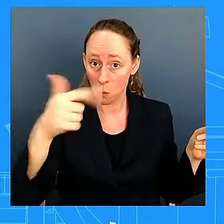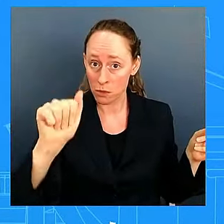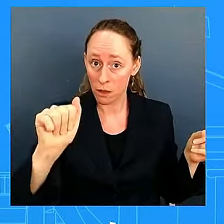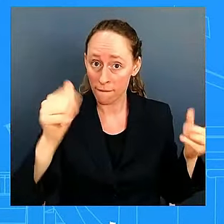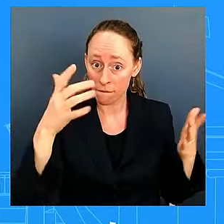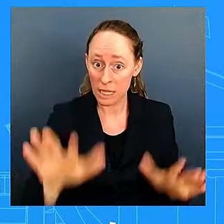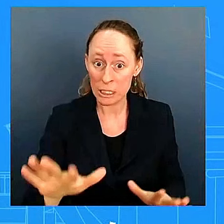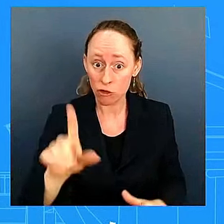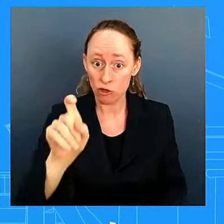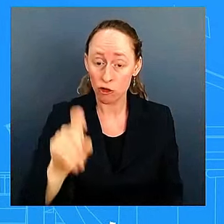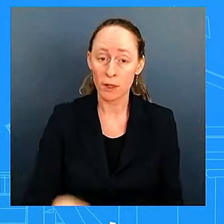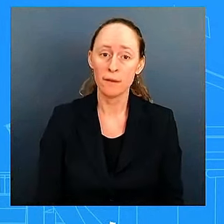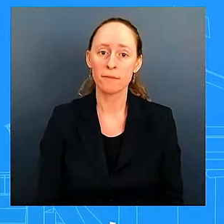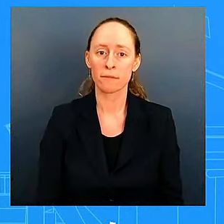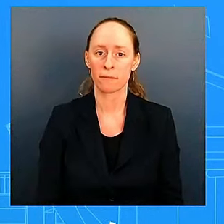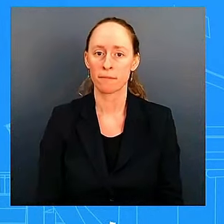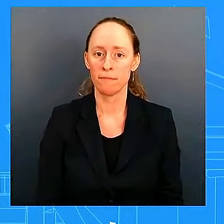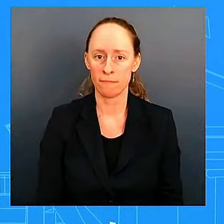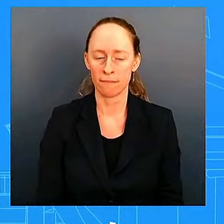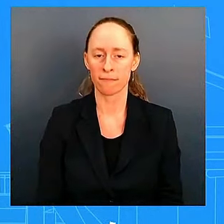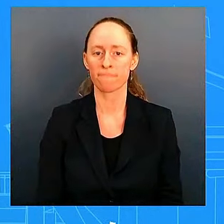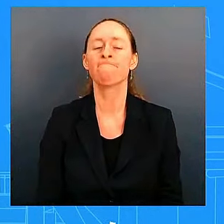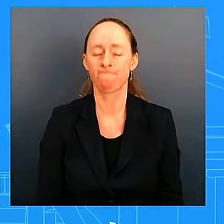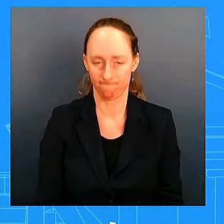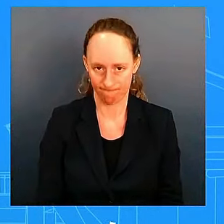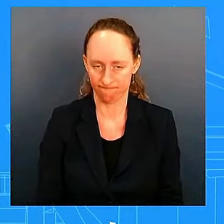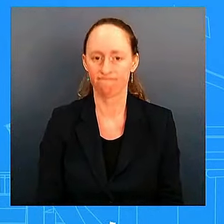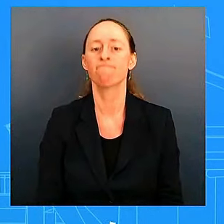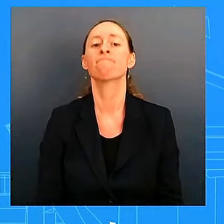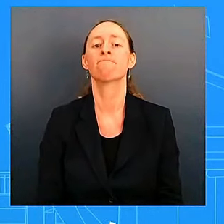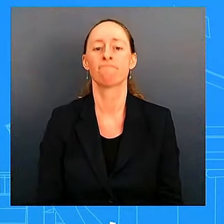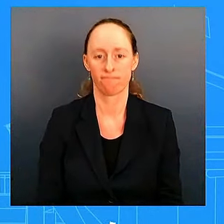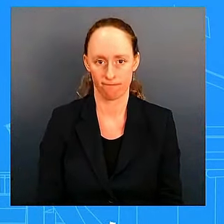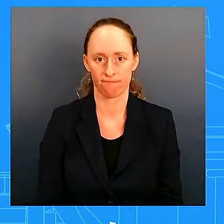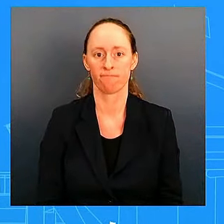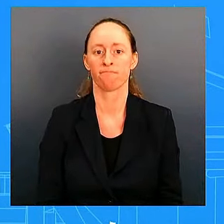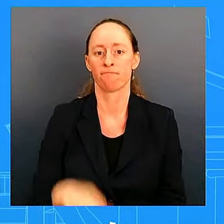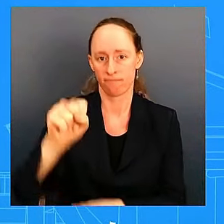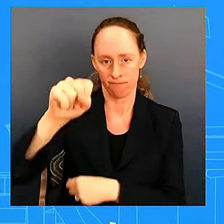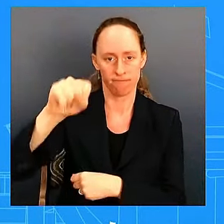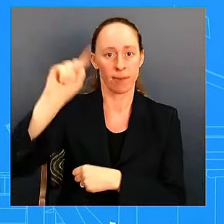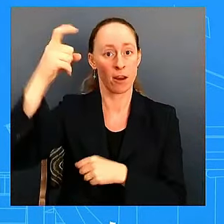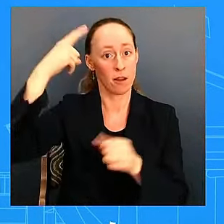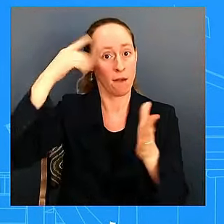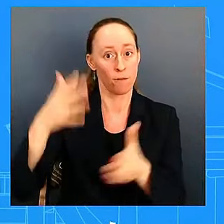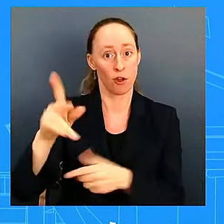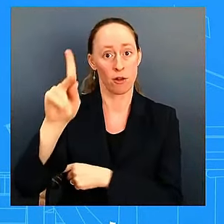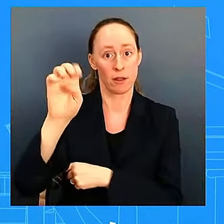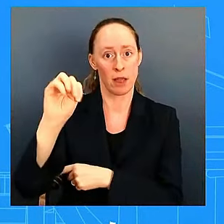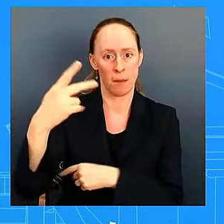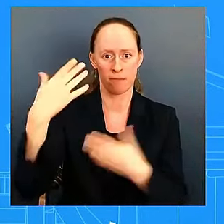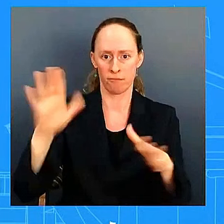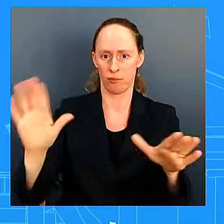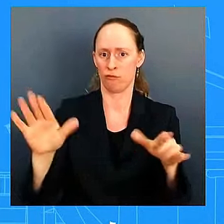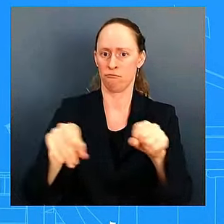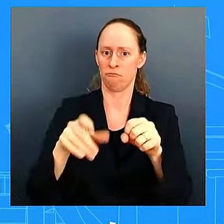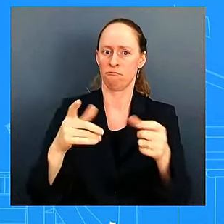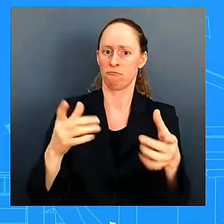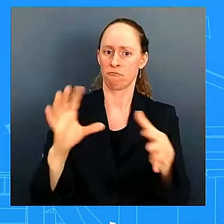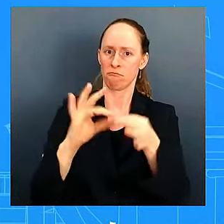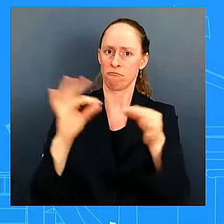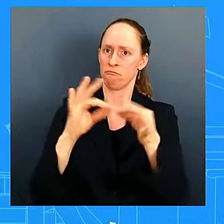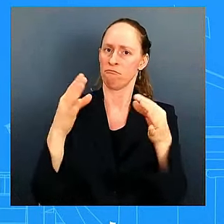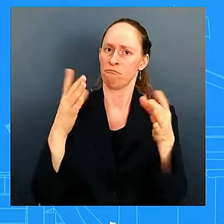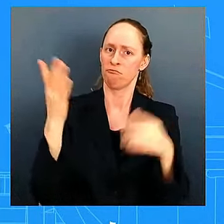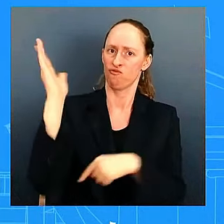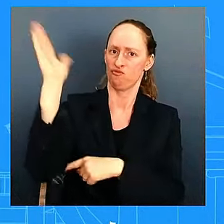i'm sorry governor kemp has said so yesterday thank you for correcting me uh the president spoke to governor kemp yesterday governor